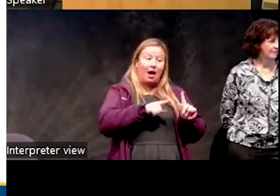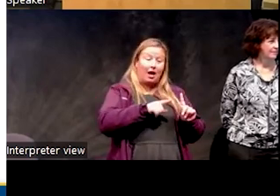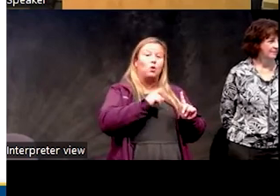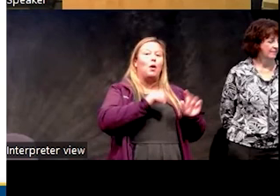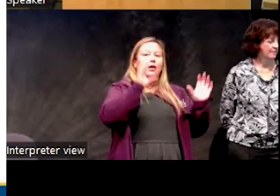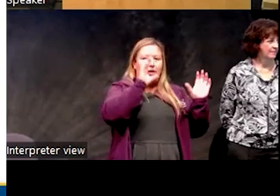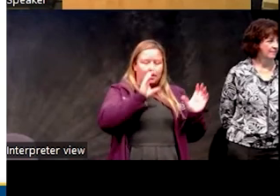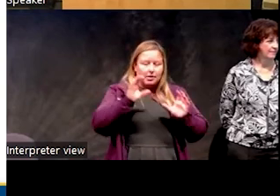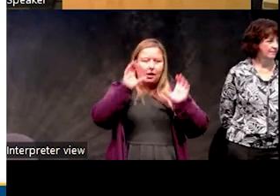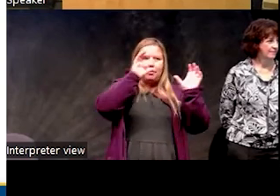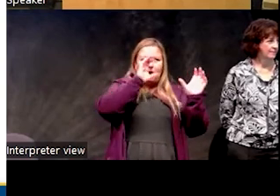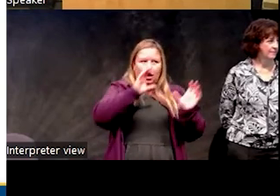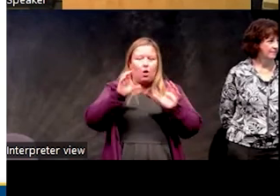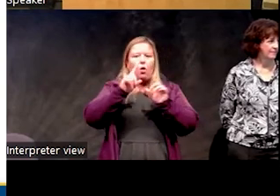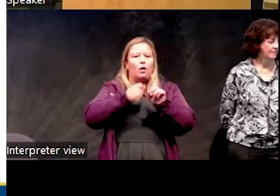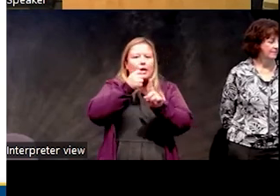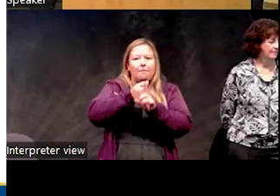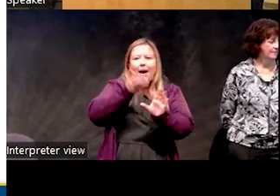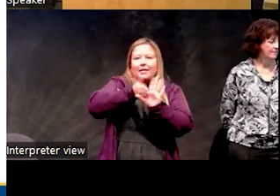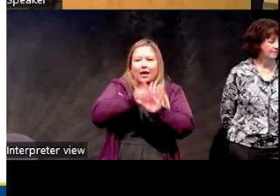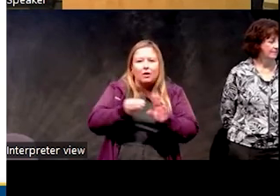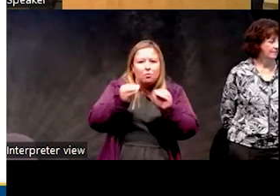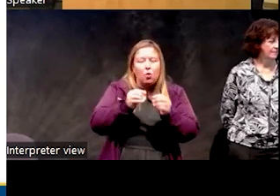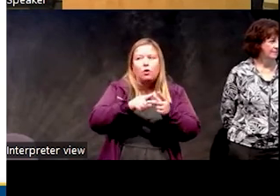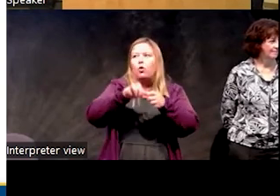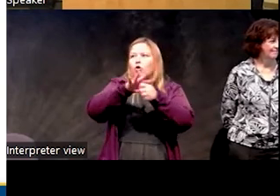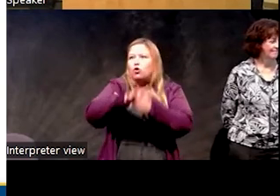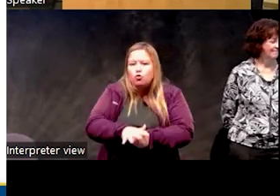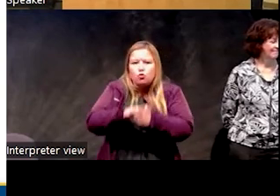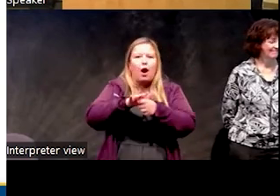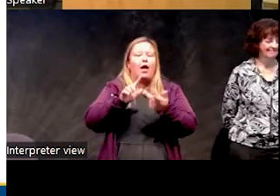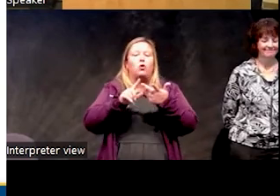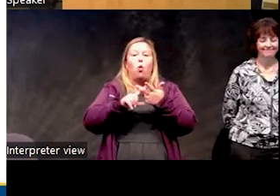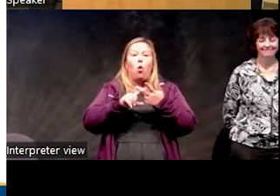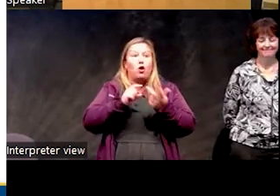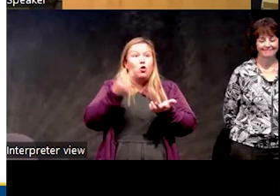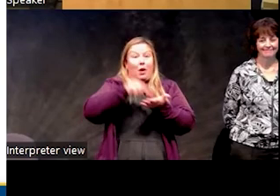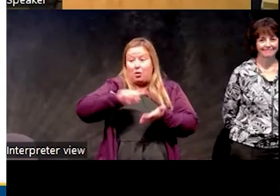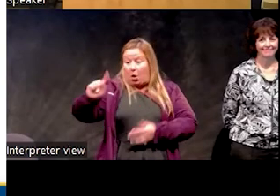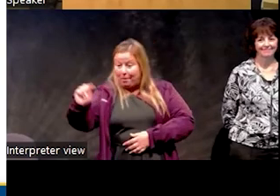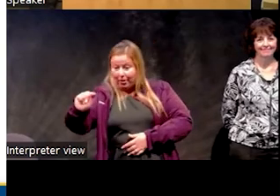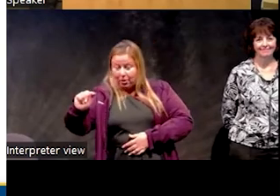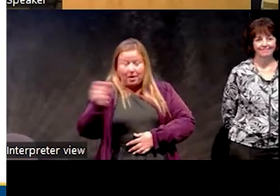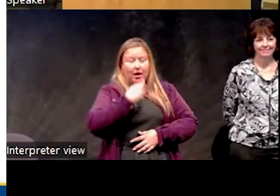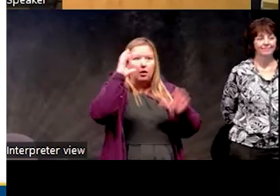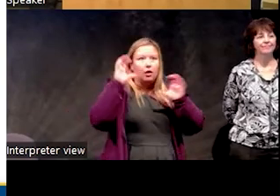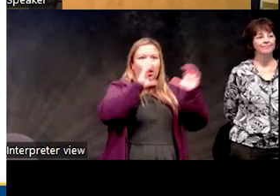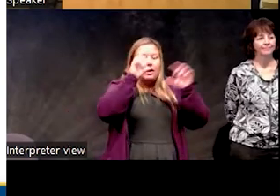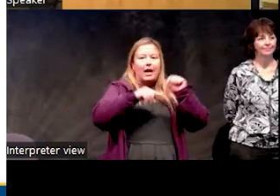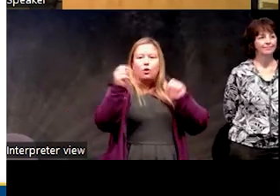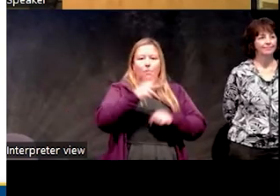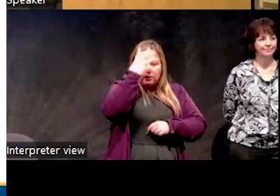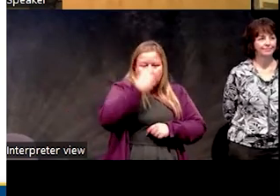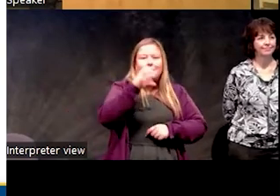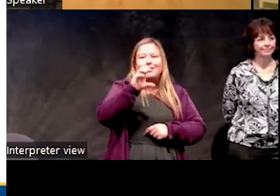more insomnia or psychological problems, when there's stress related to that or trouble returning to sleep. And CBTI is great at reducing the